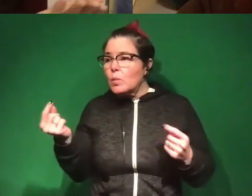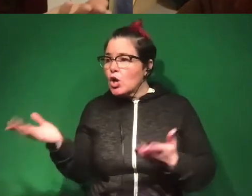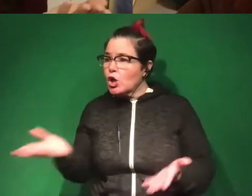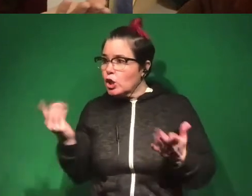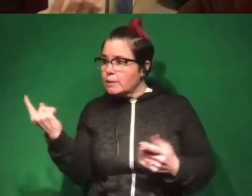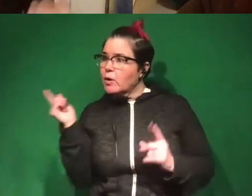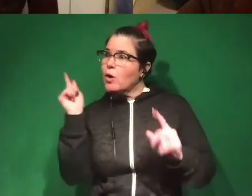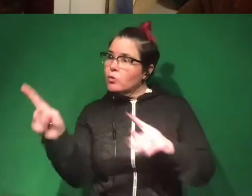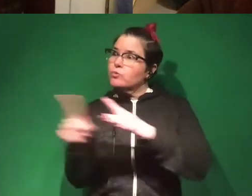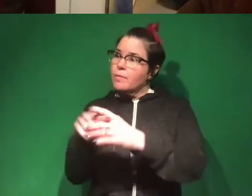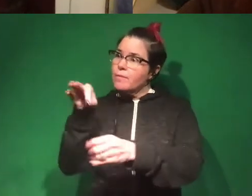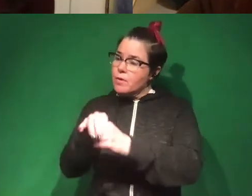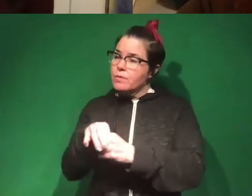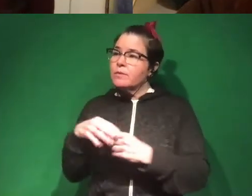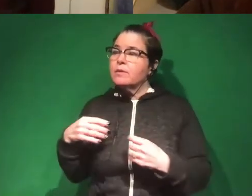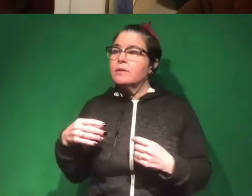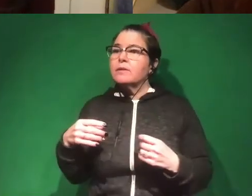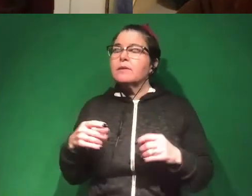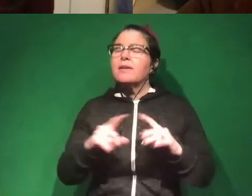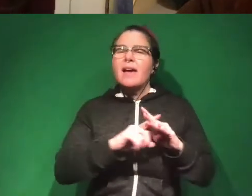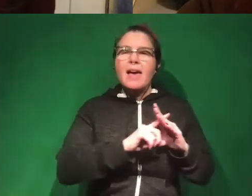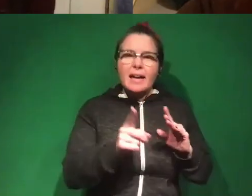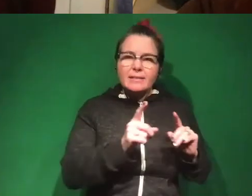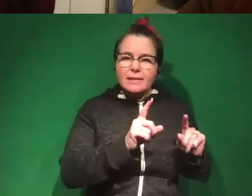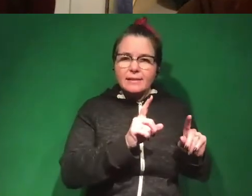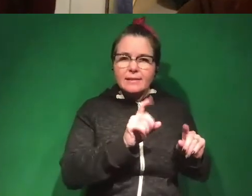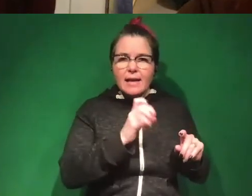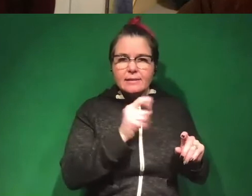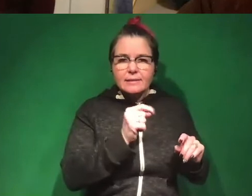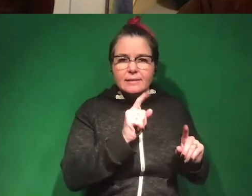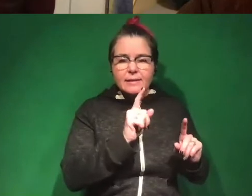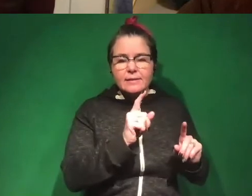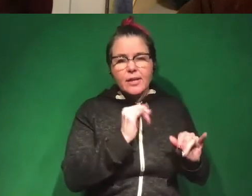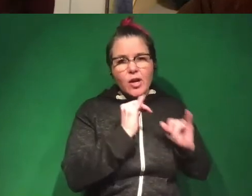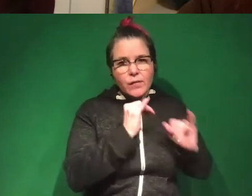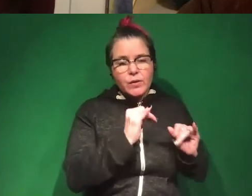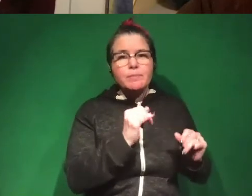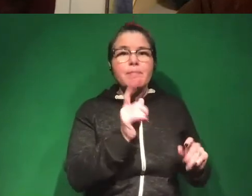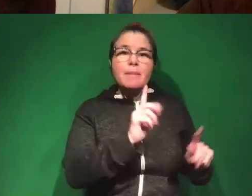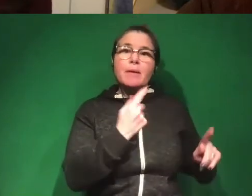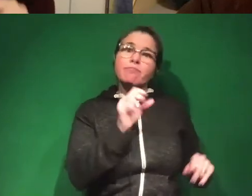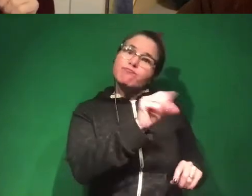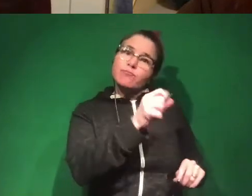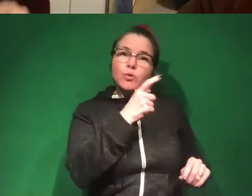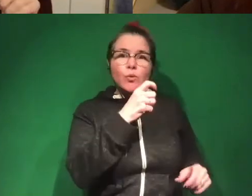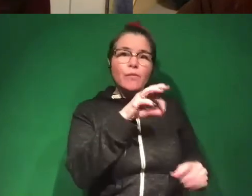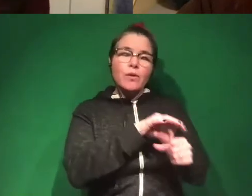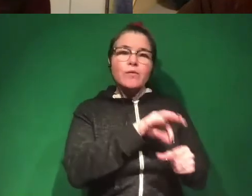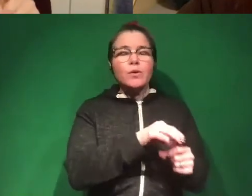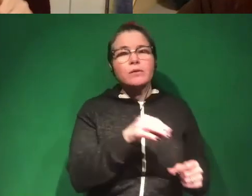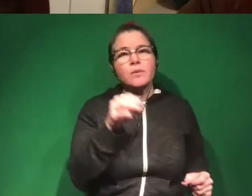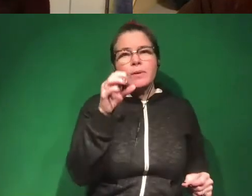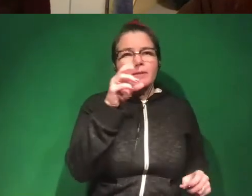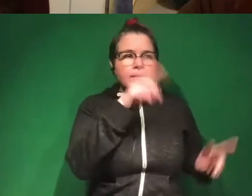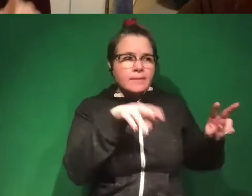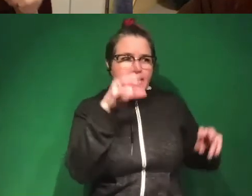to go out and vote is exit interviews, you know, people saying who they voted for and guessing about things like maybe their race or their gender